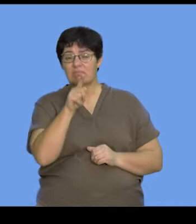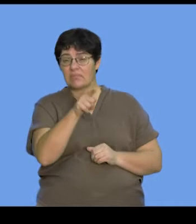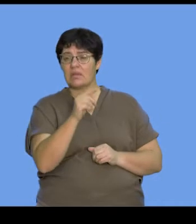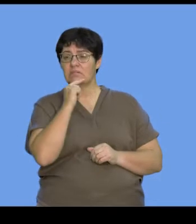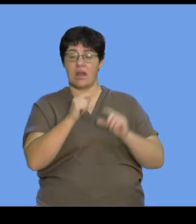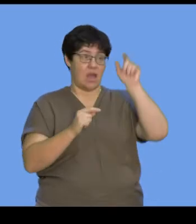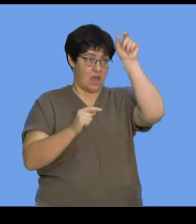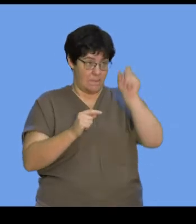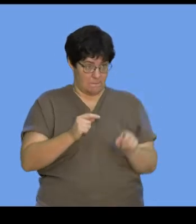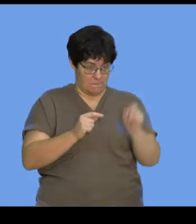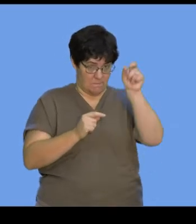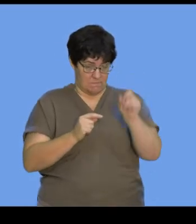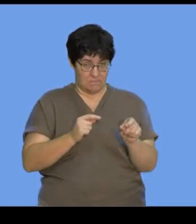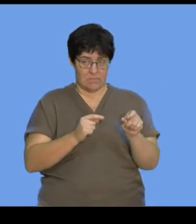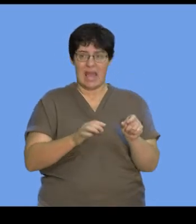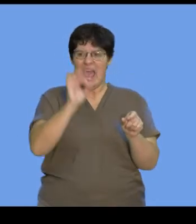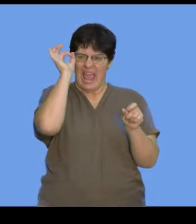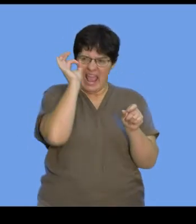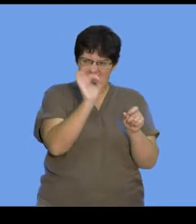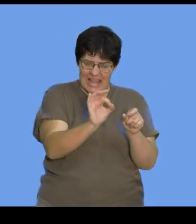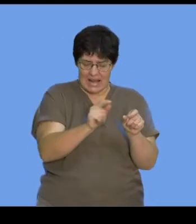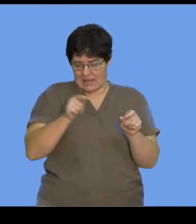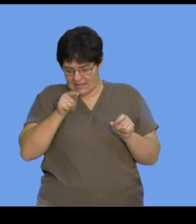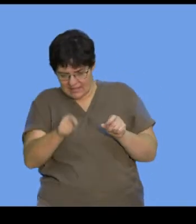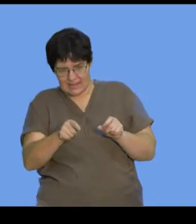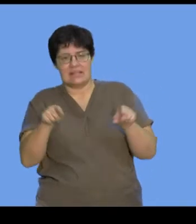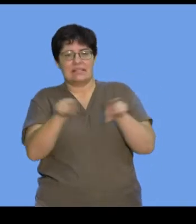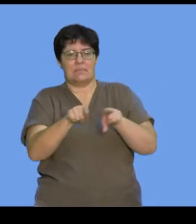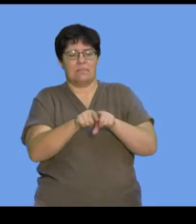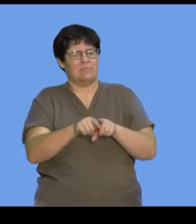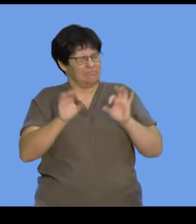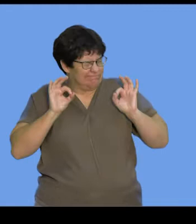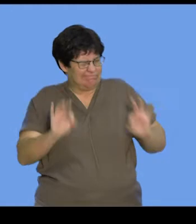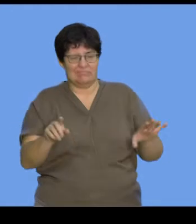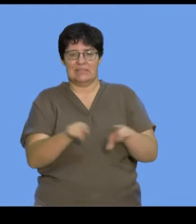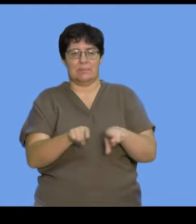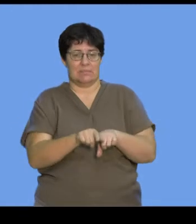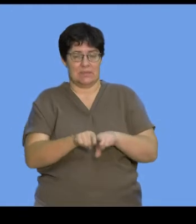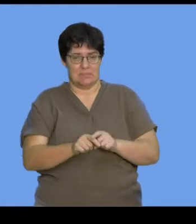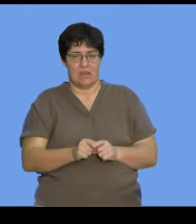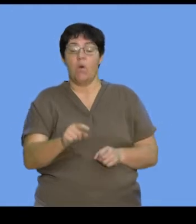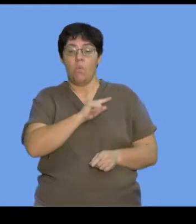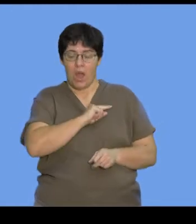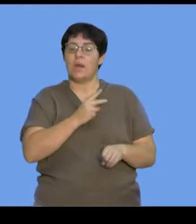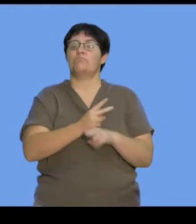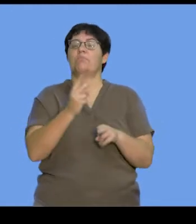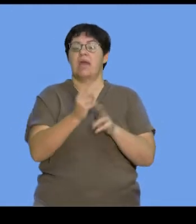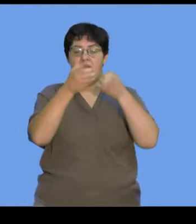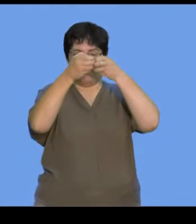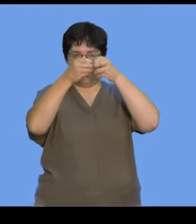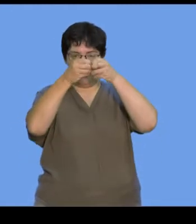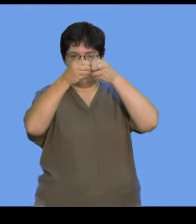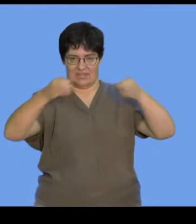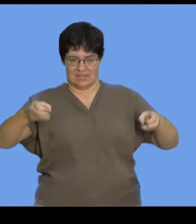to is that this arm is an exact copy of that. And that's because in preparation for cell division,